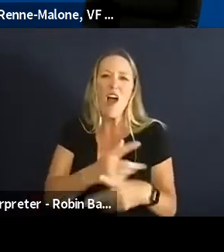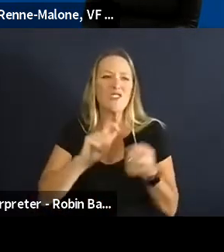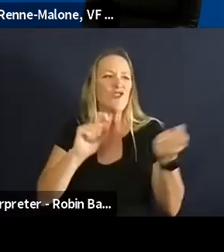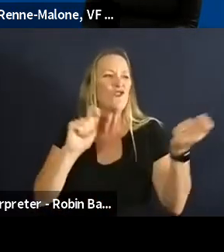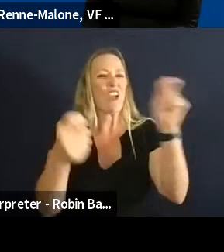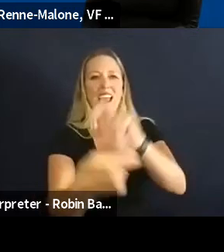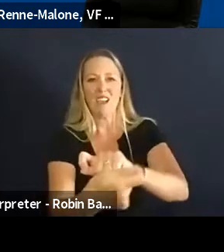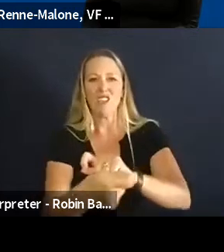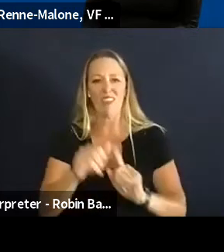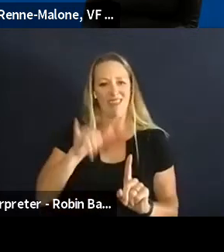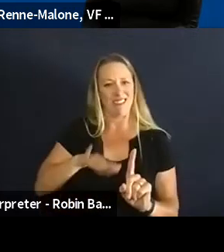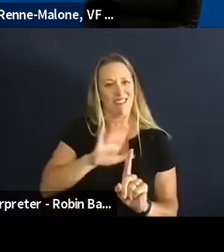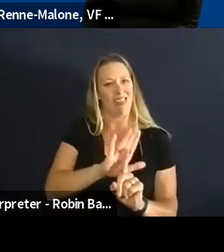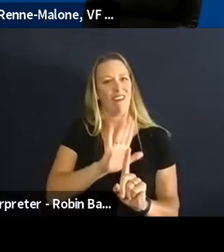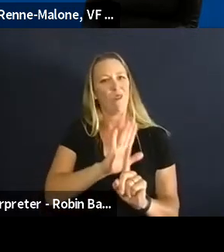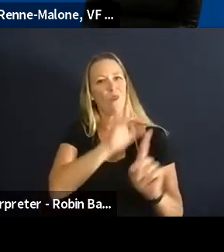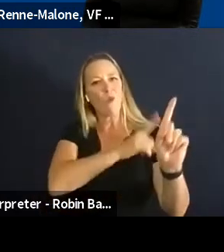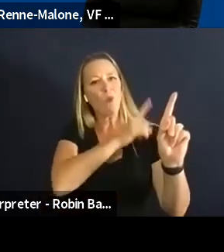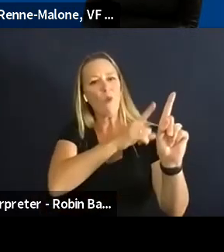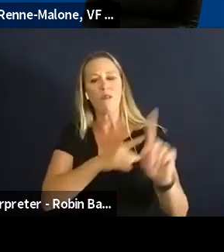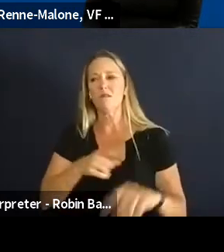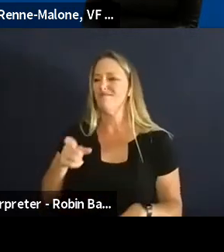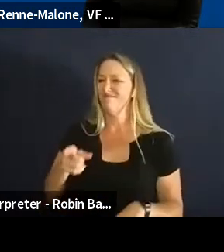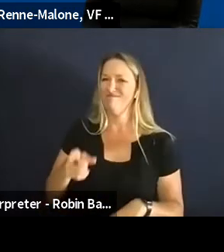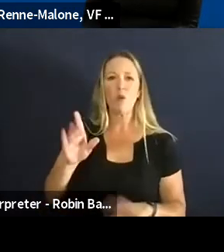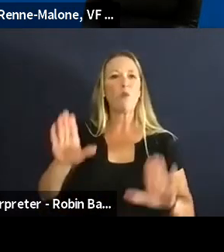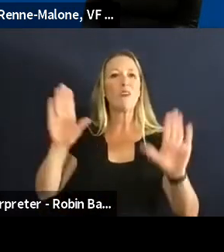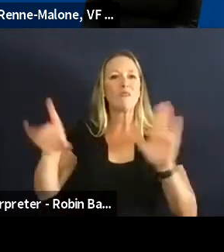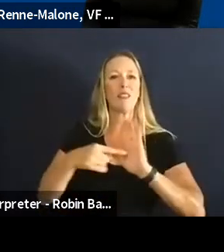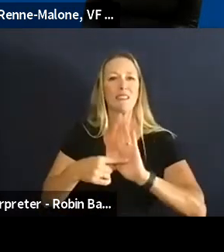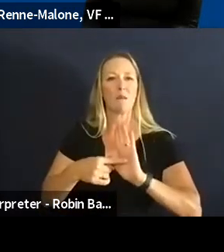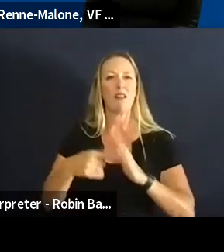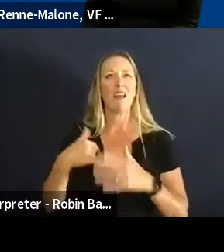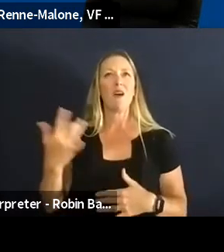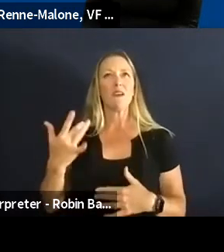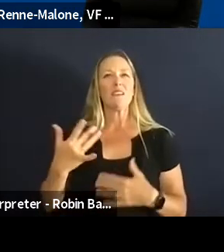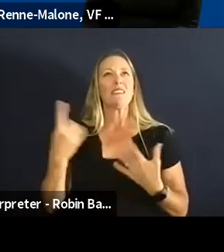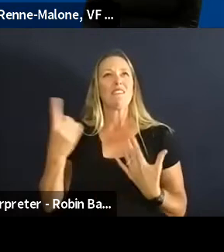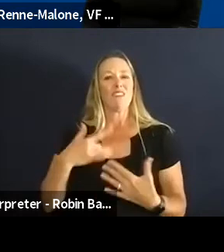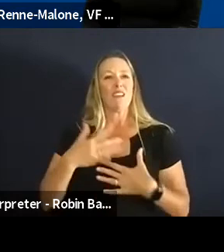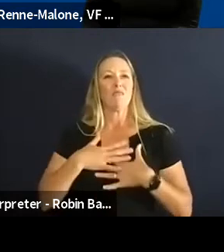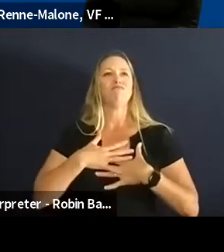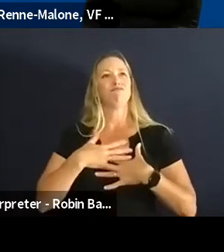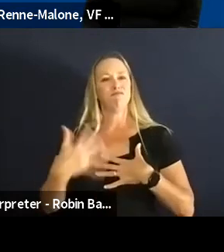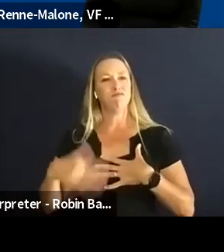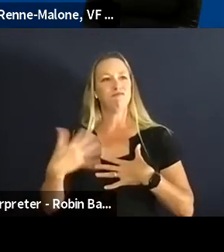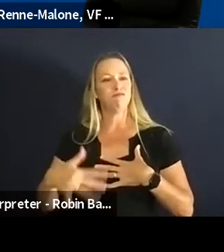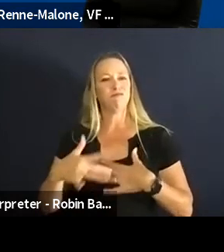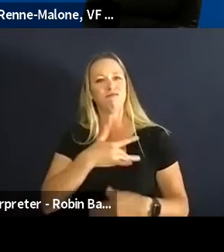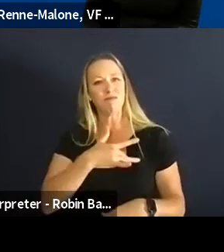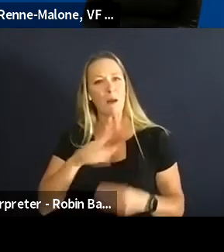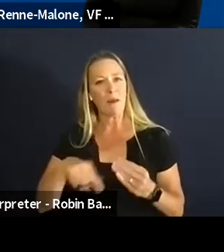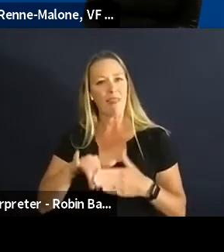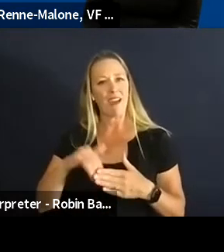to do and you know he's a great example and that's always something that resonates for me um with these stories is that typically you